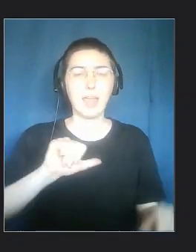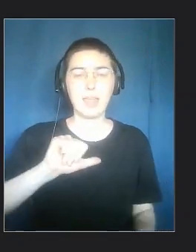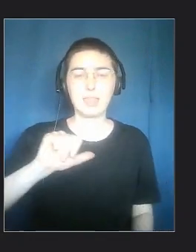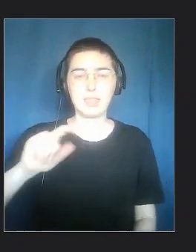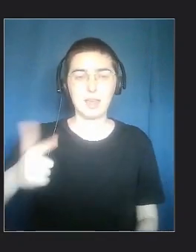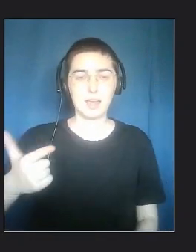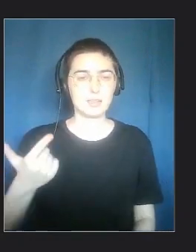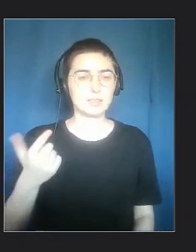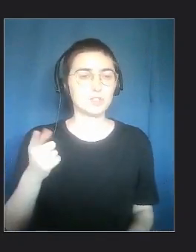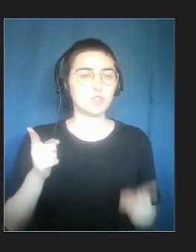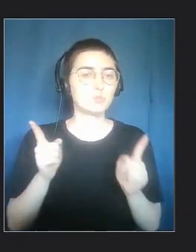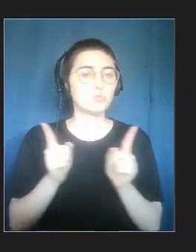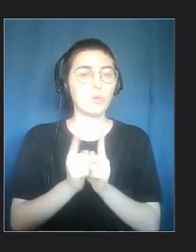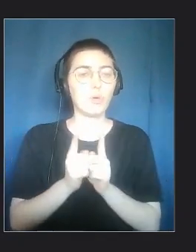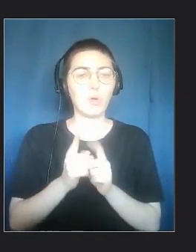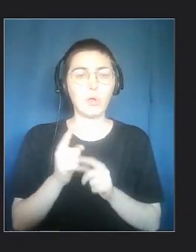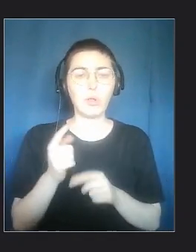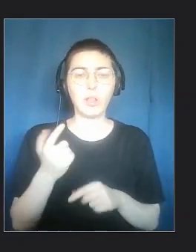at this point,